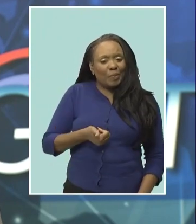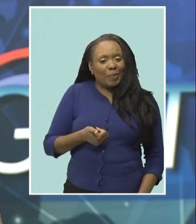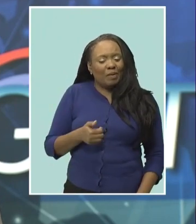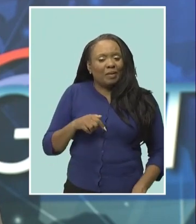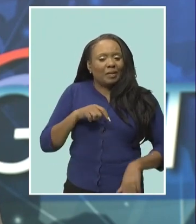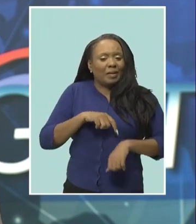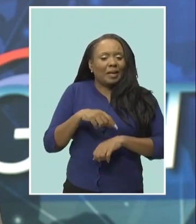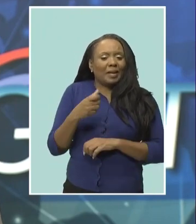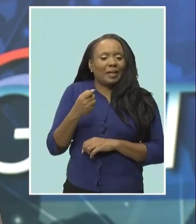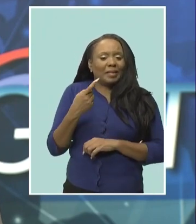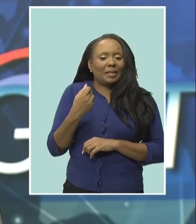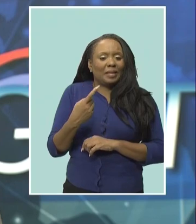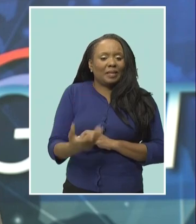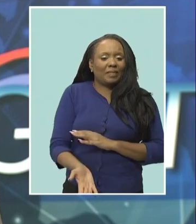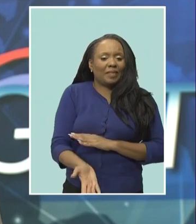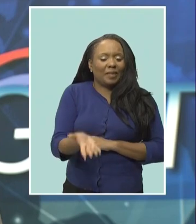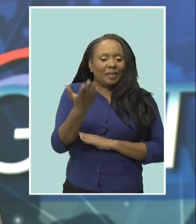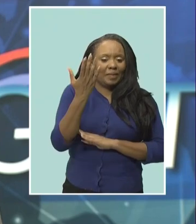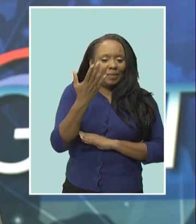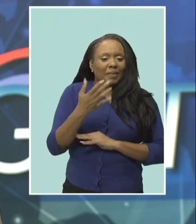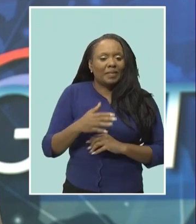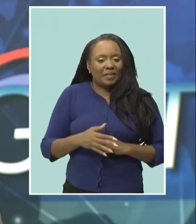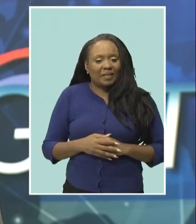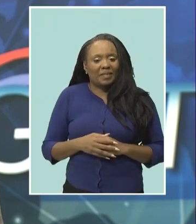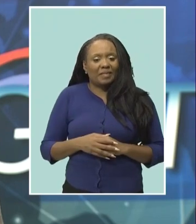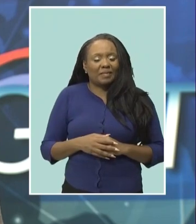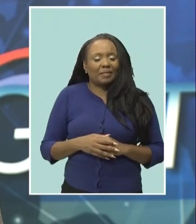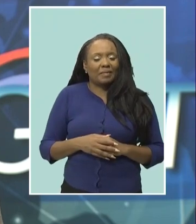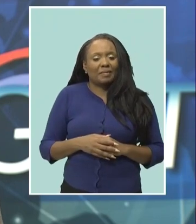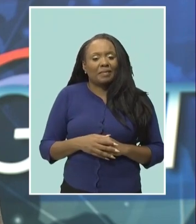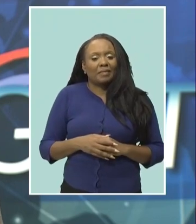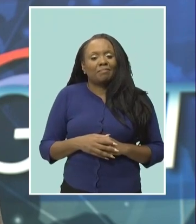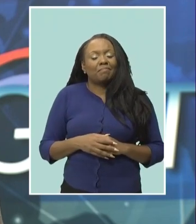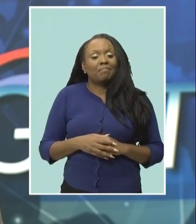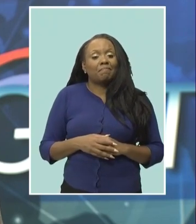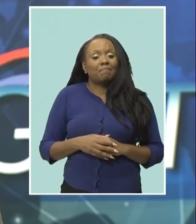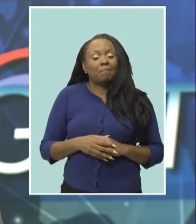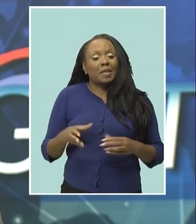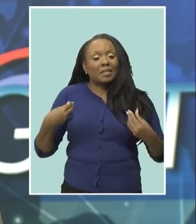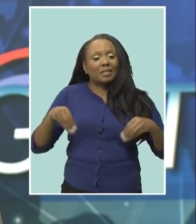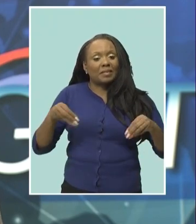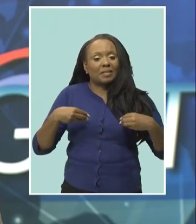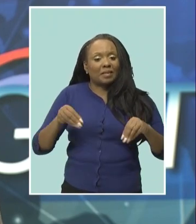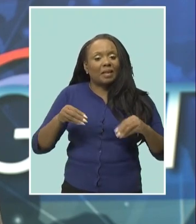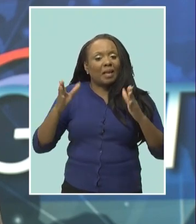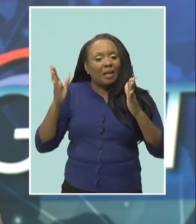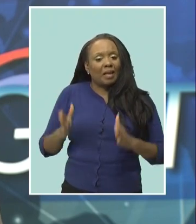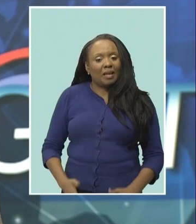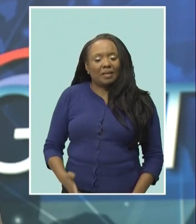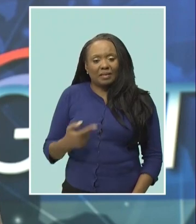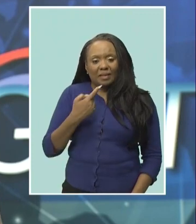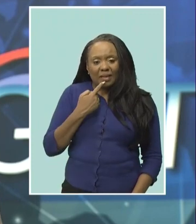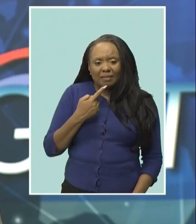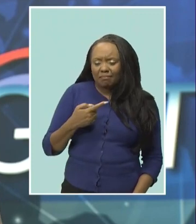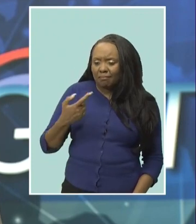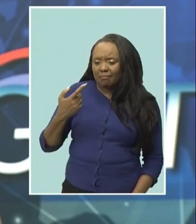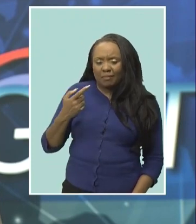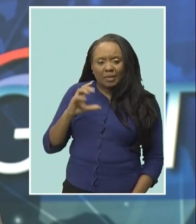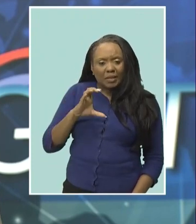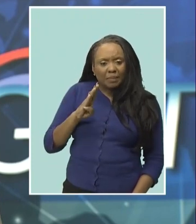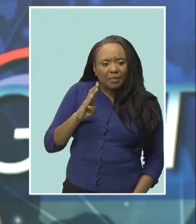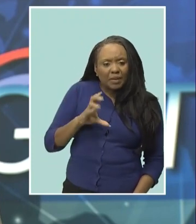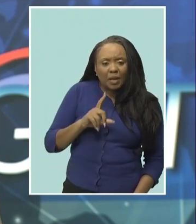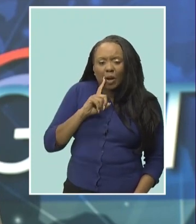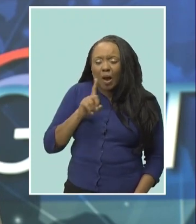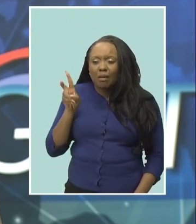in the cbc car park from 11 in the morning marketing specialist alicia hinton says cbc has been the eyes and